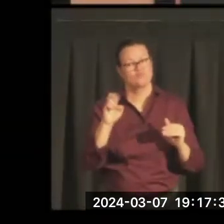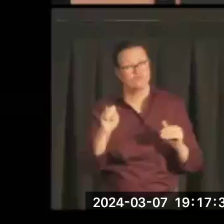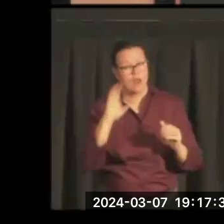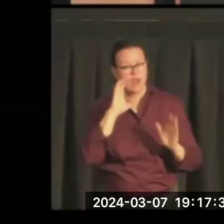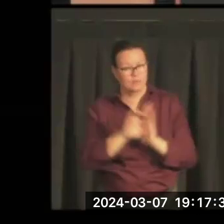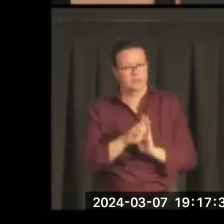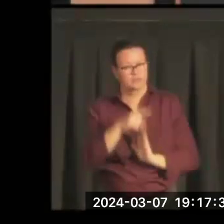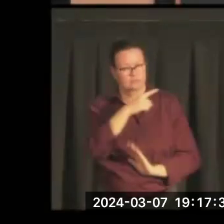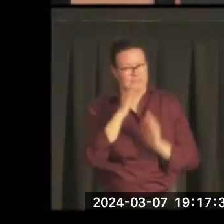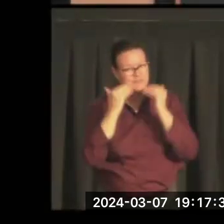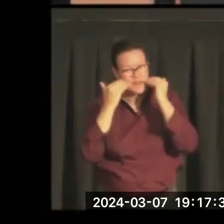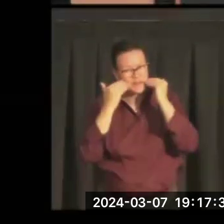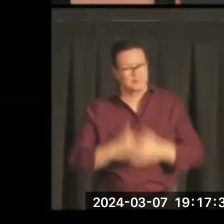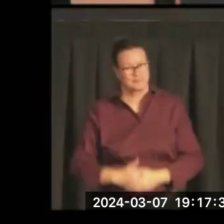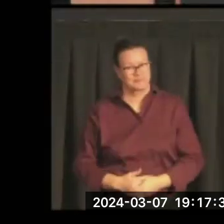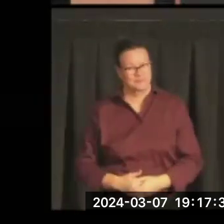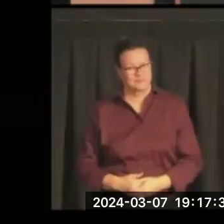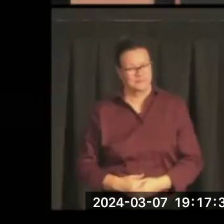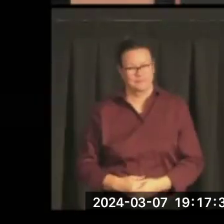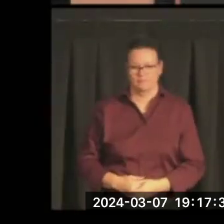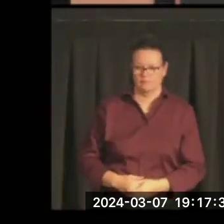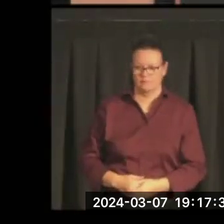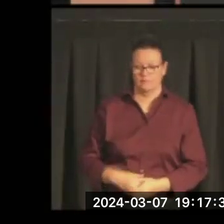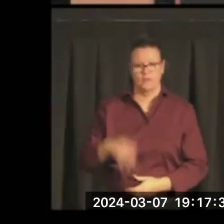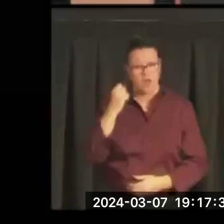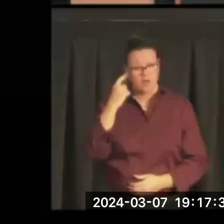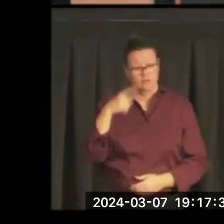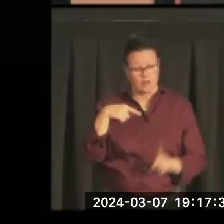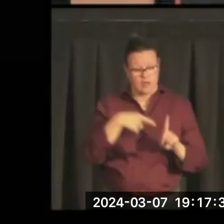But having said that, he's a serious troublemaker.